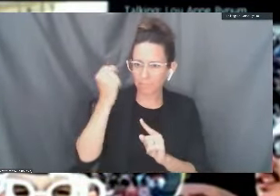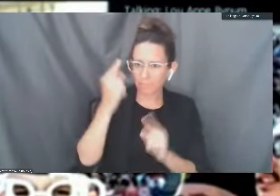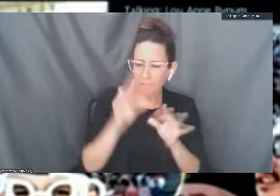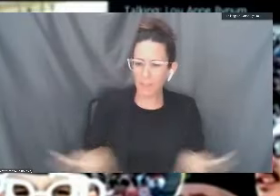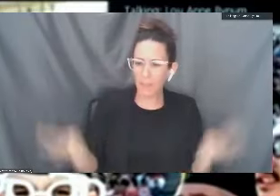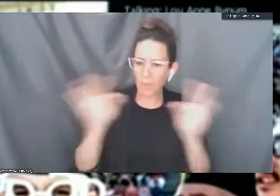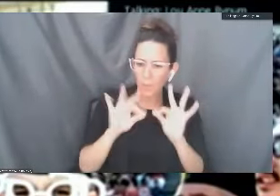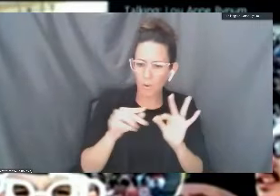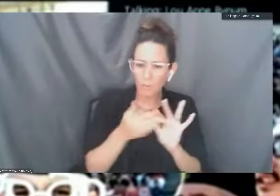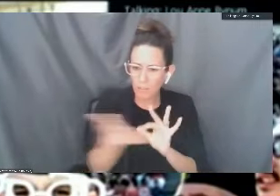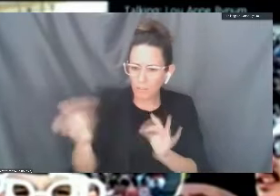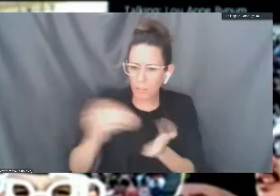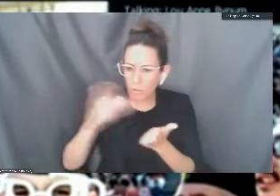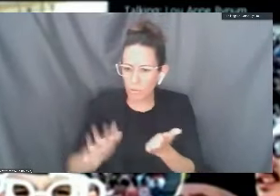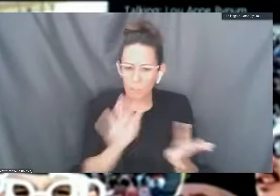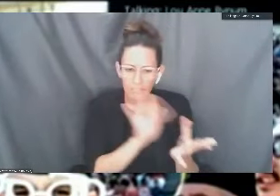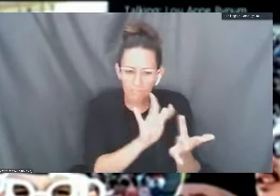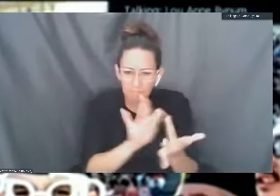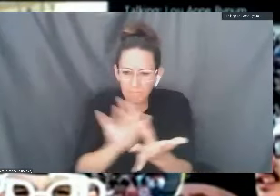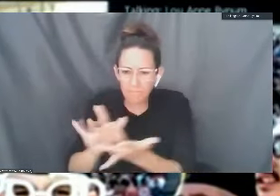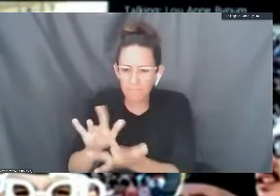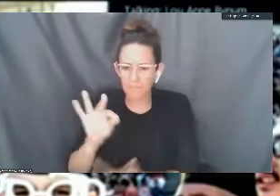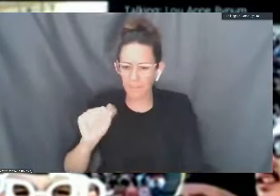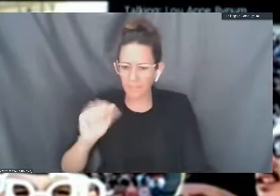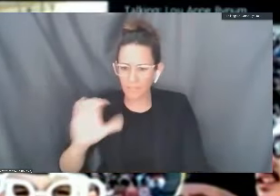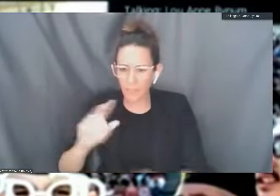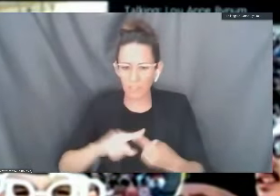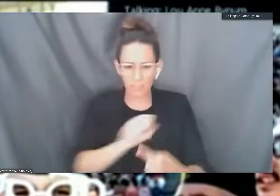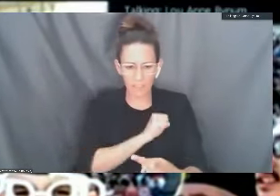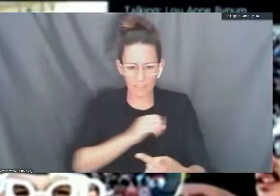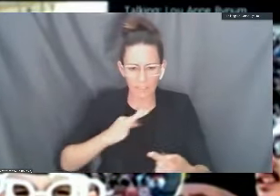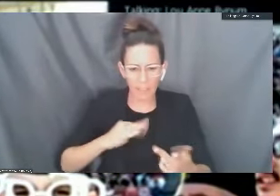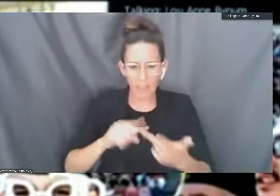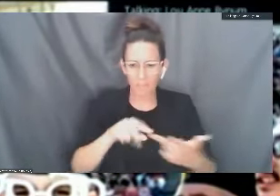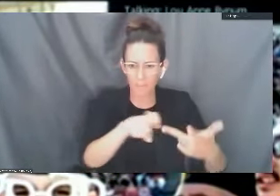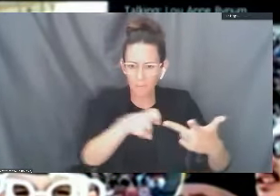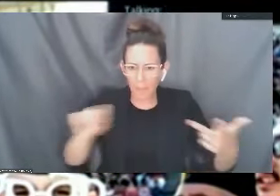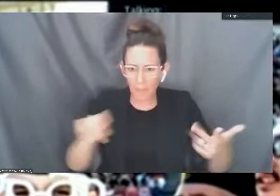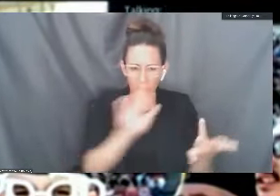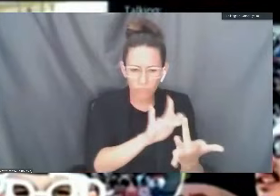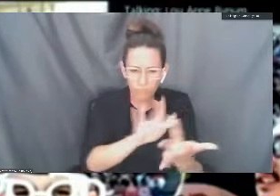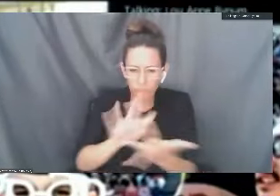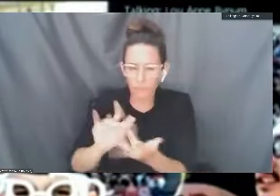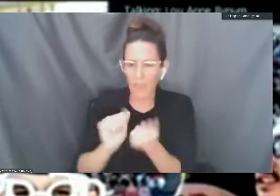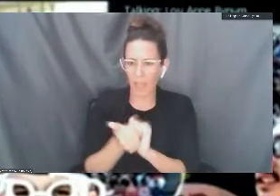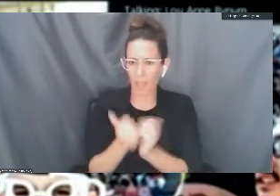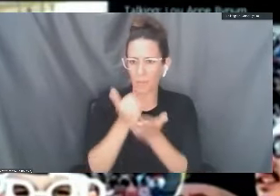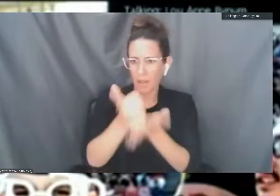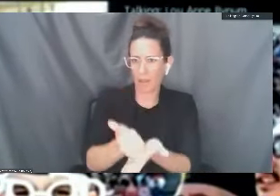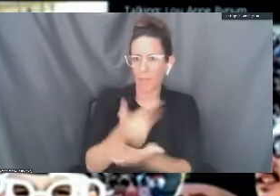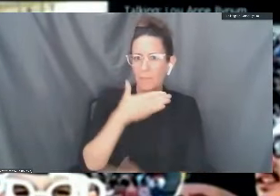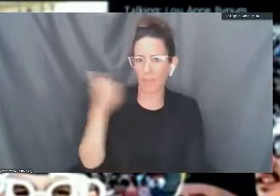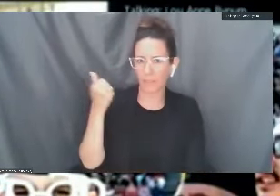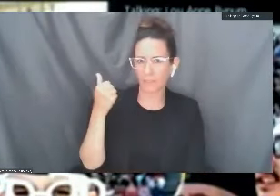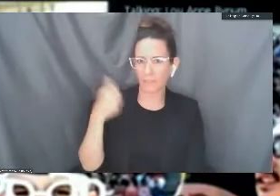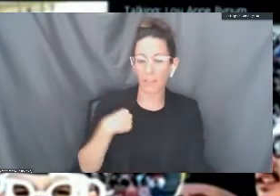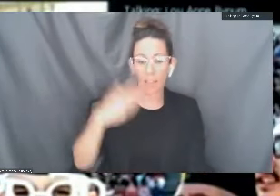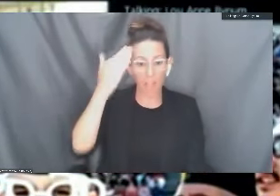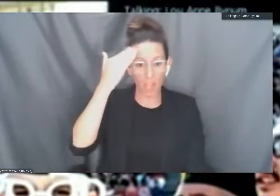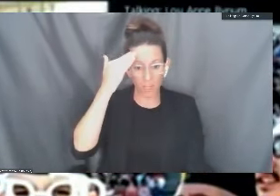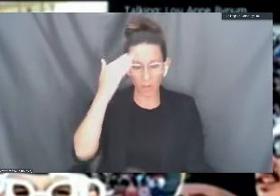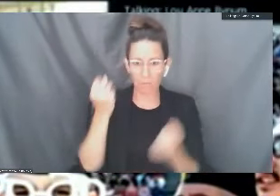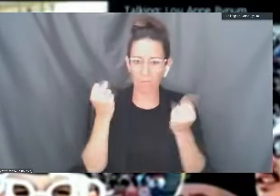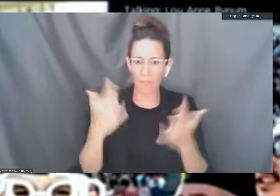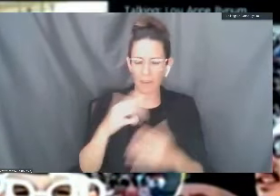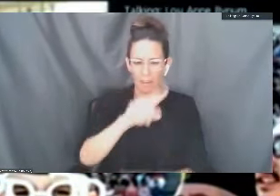reach out to faculty and staff and all of us here on this panel today to be able to help you. I know you have some questions about the fall